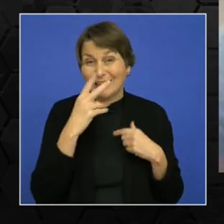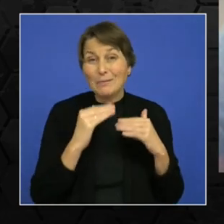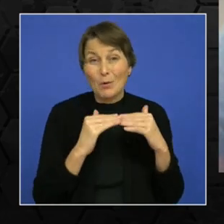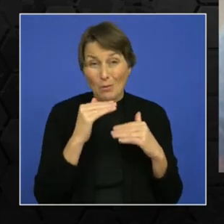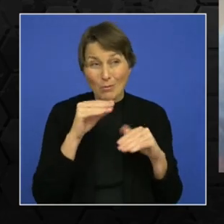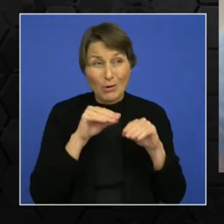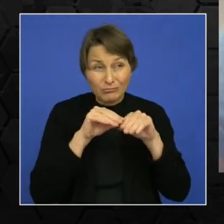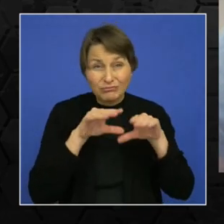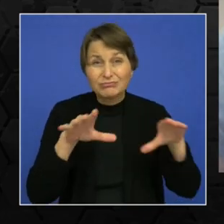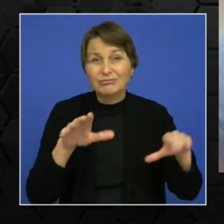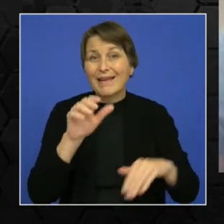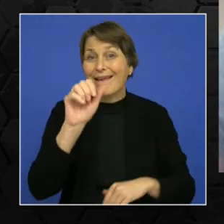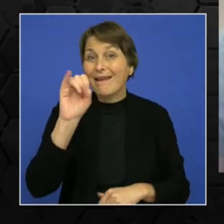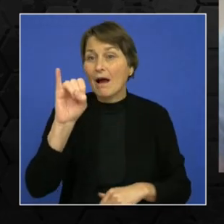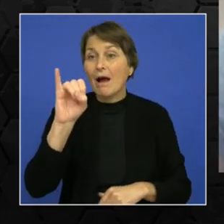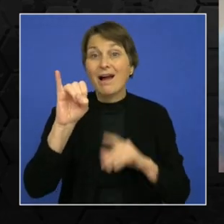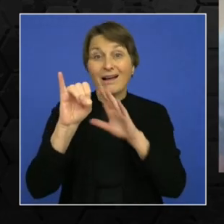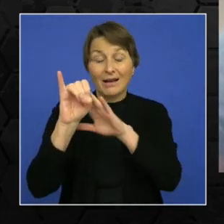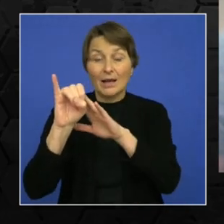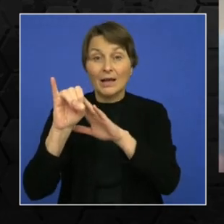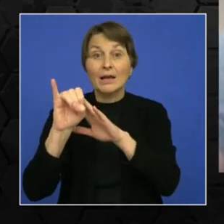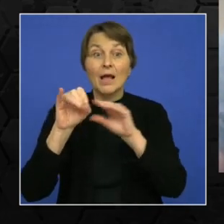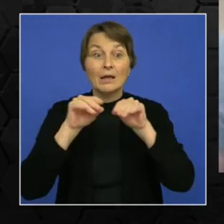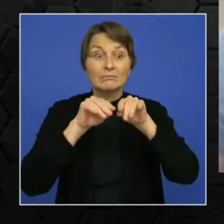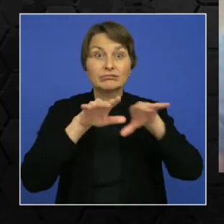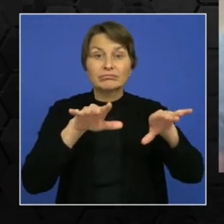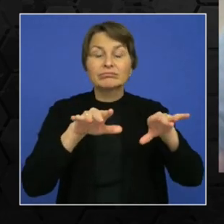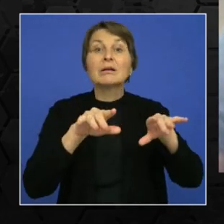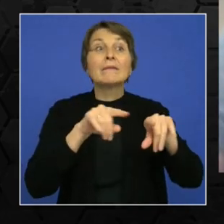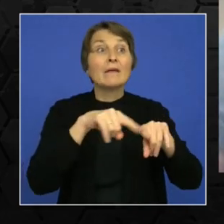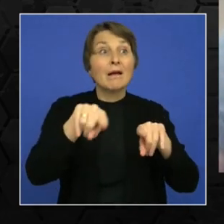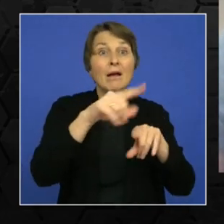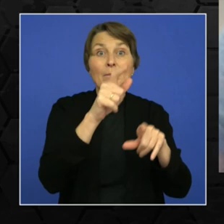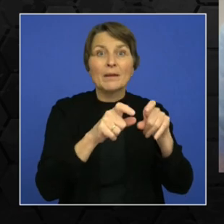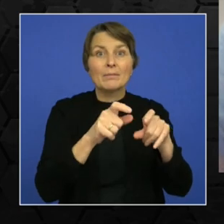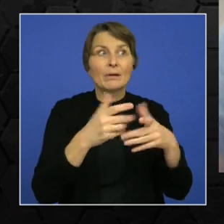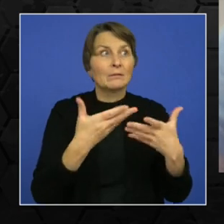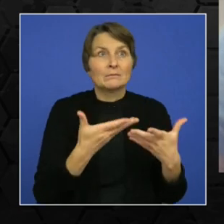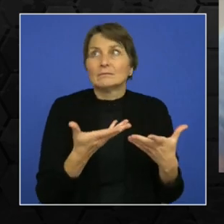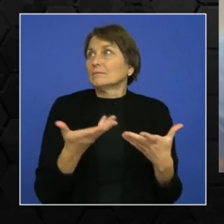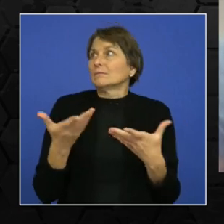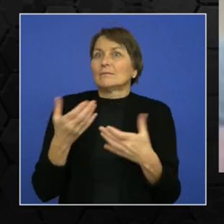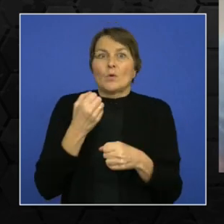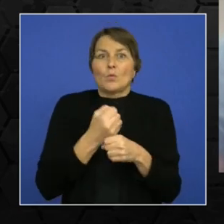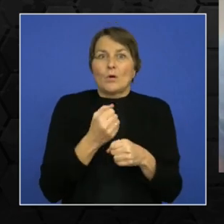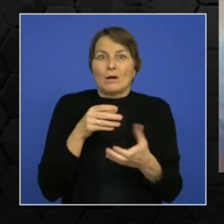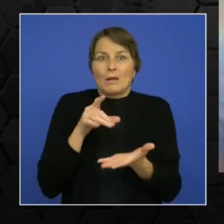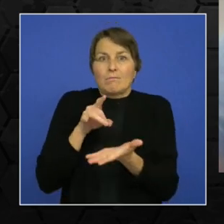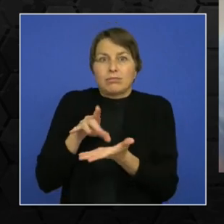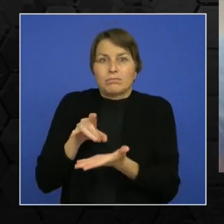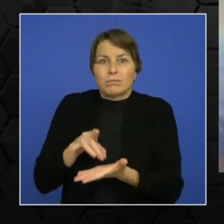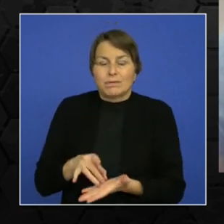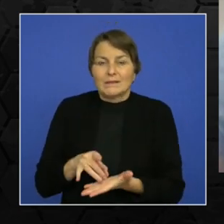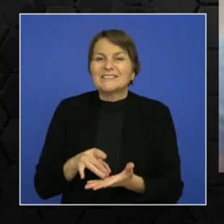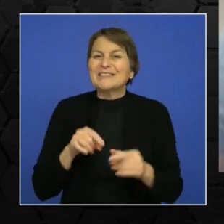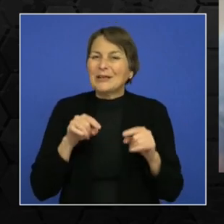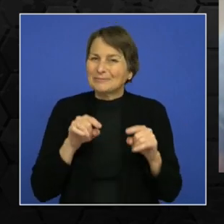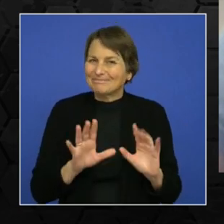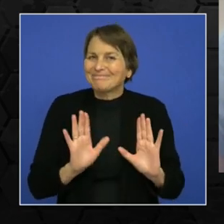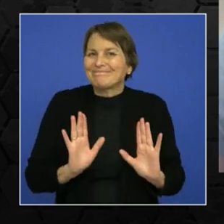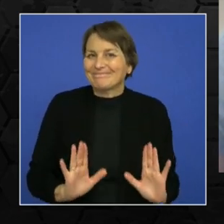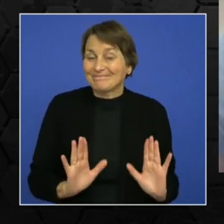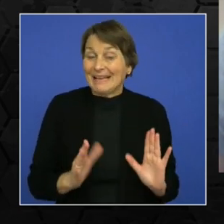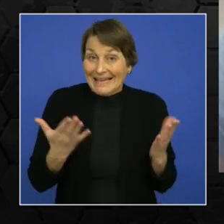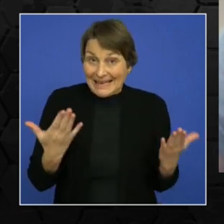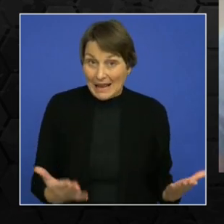actually a very big threat that could be taking place, and that is why electronic toll collections could not be implemented in India as of now.